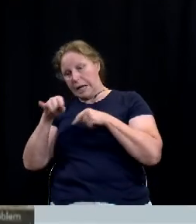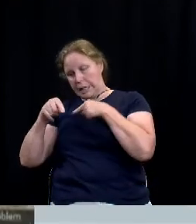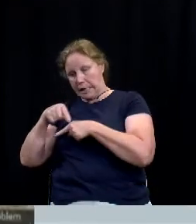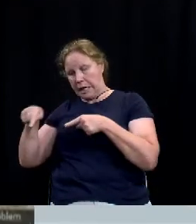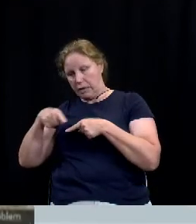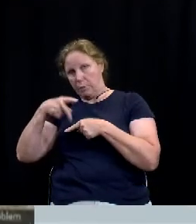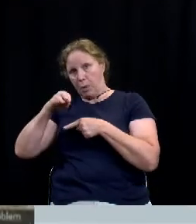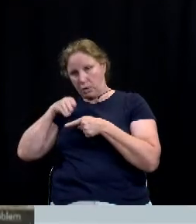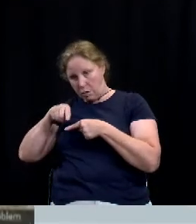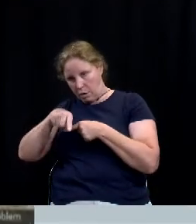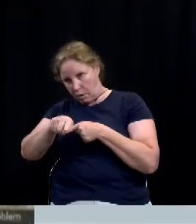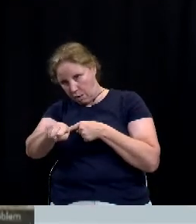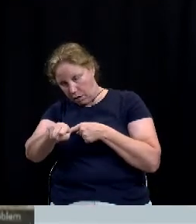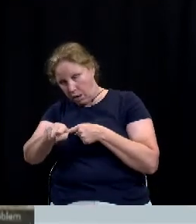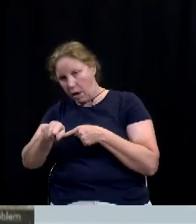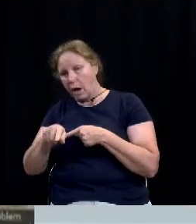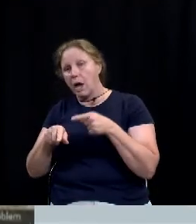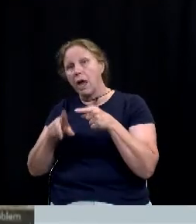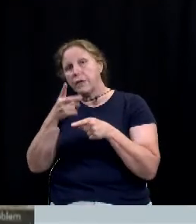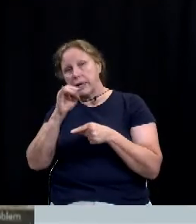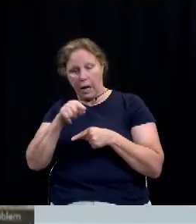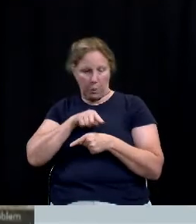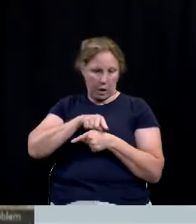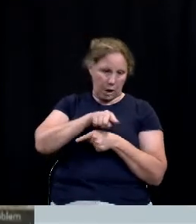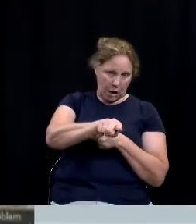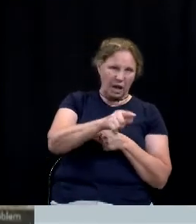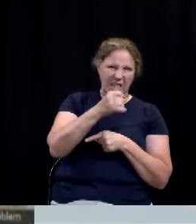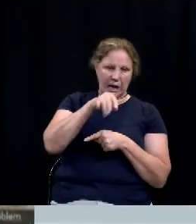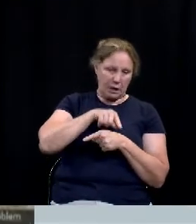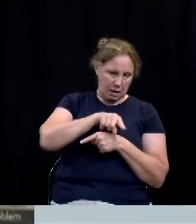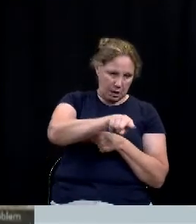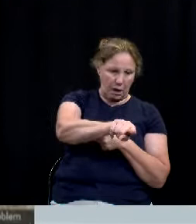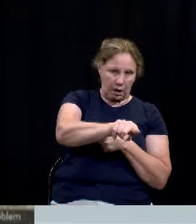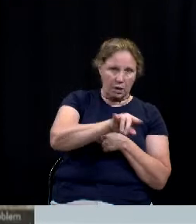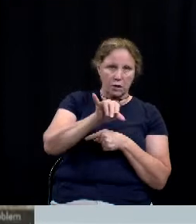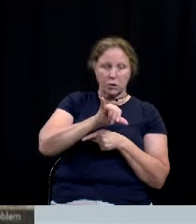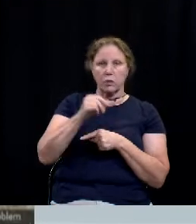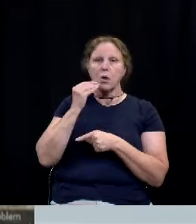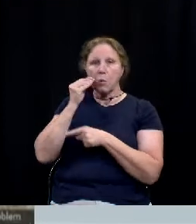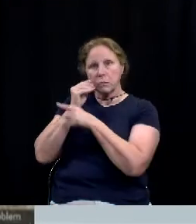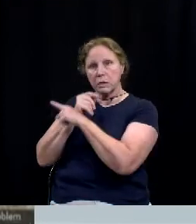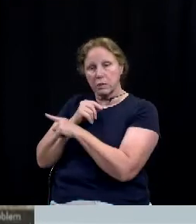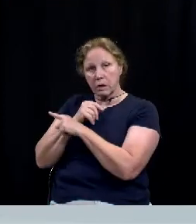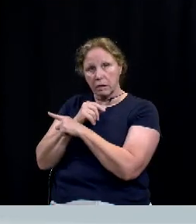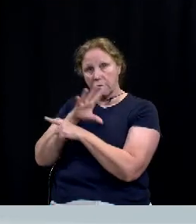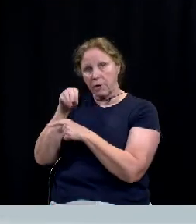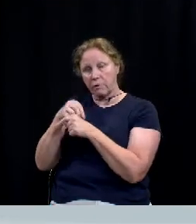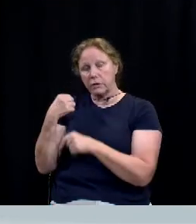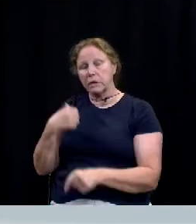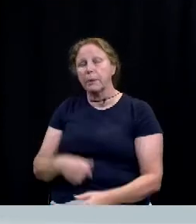and then looking down Herring from 19th Street, the homes that are involved.